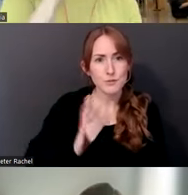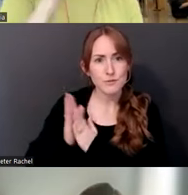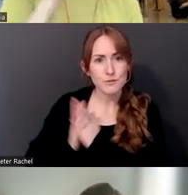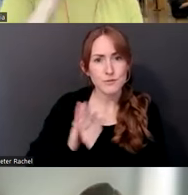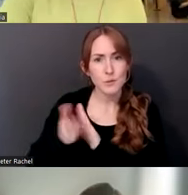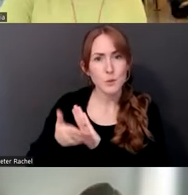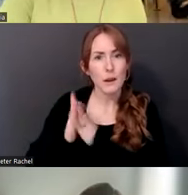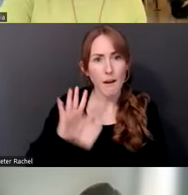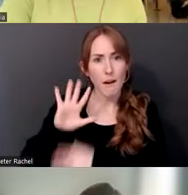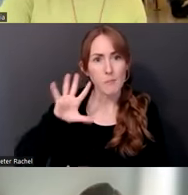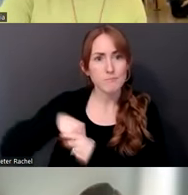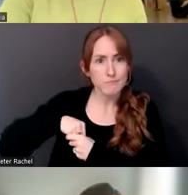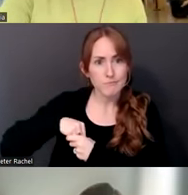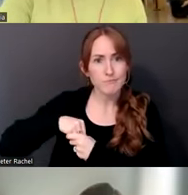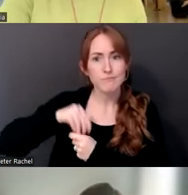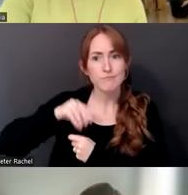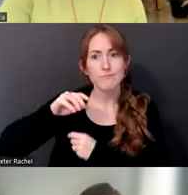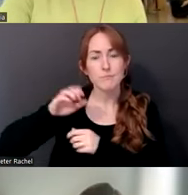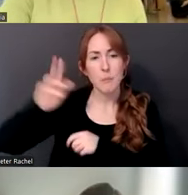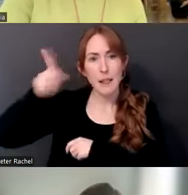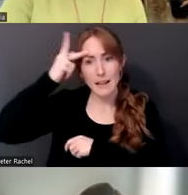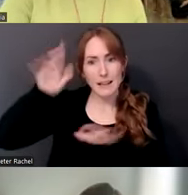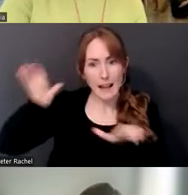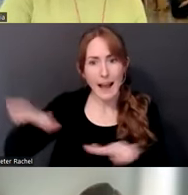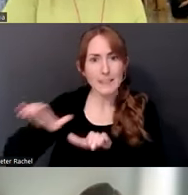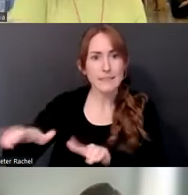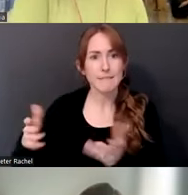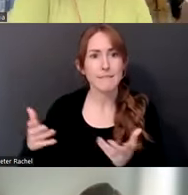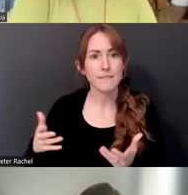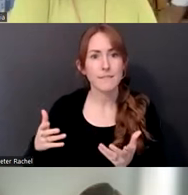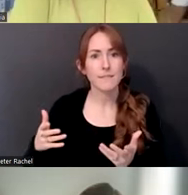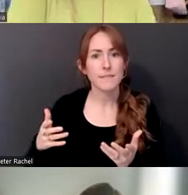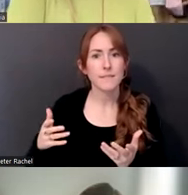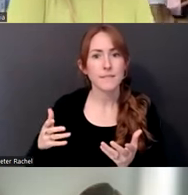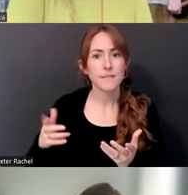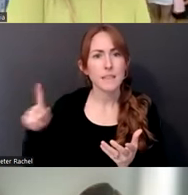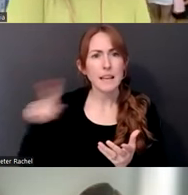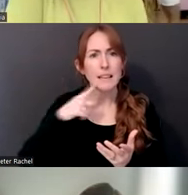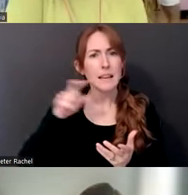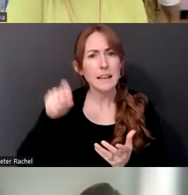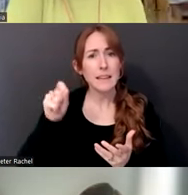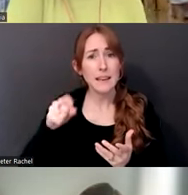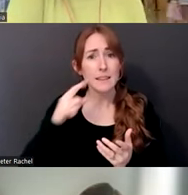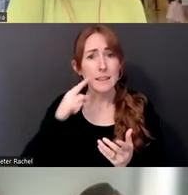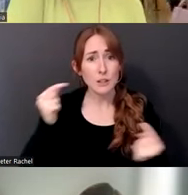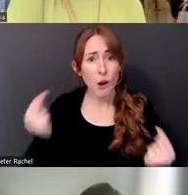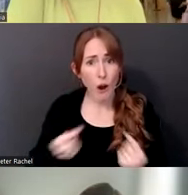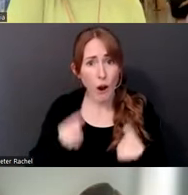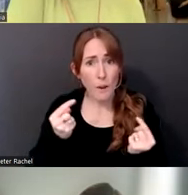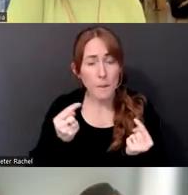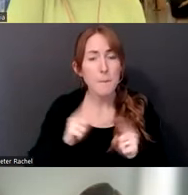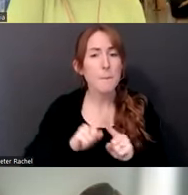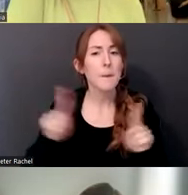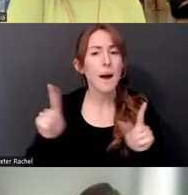see it not necessarily as it's harm, but then, um, something that they,